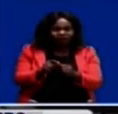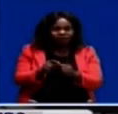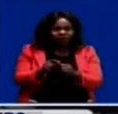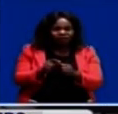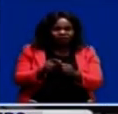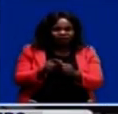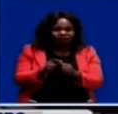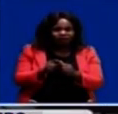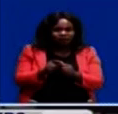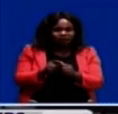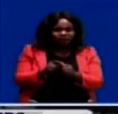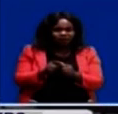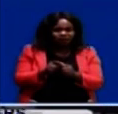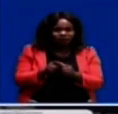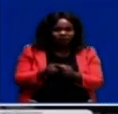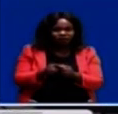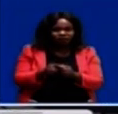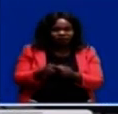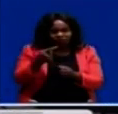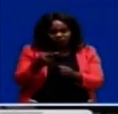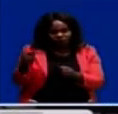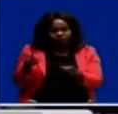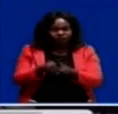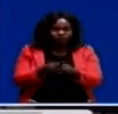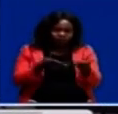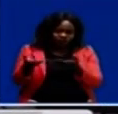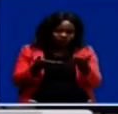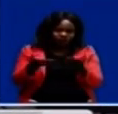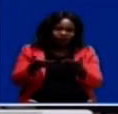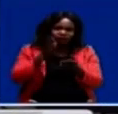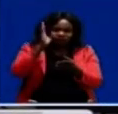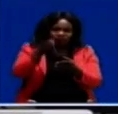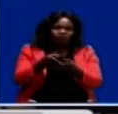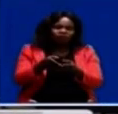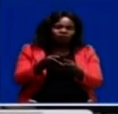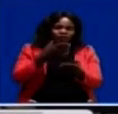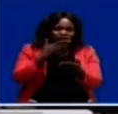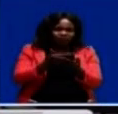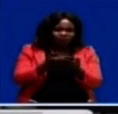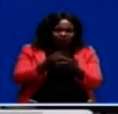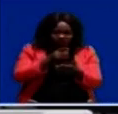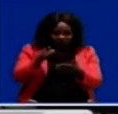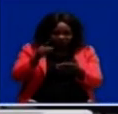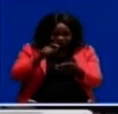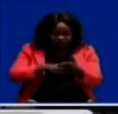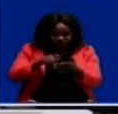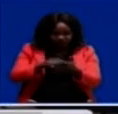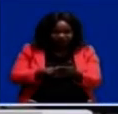goods and services are going to be priced at those prices. But basically,